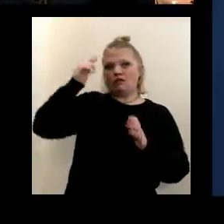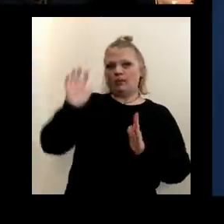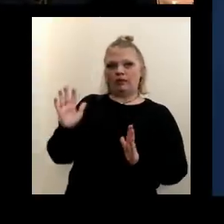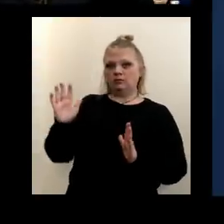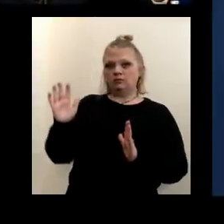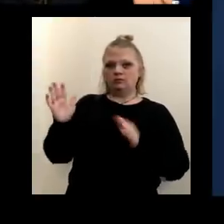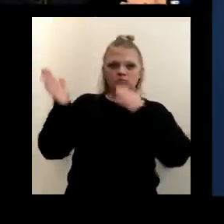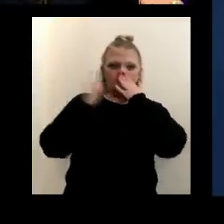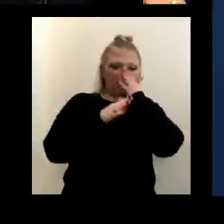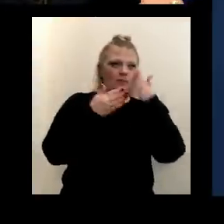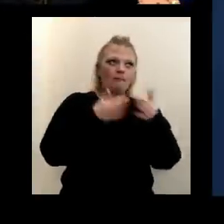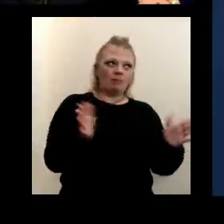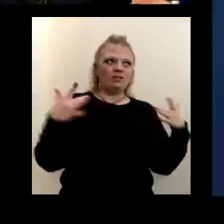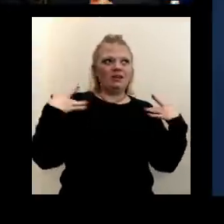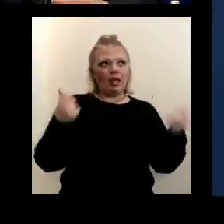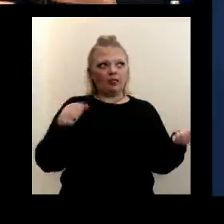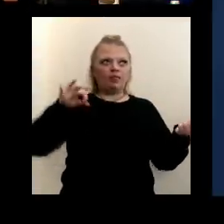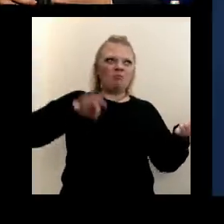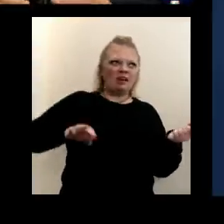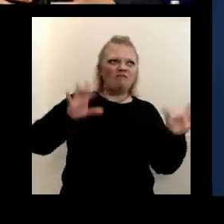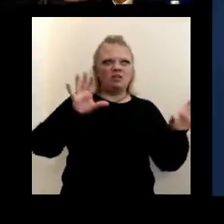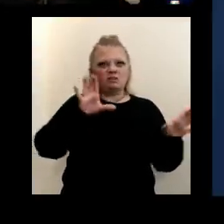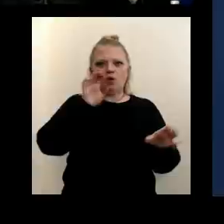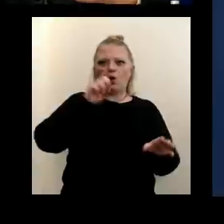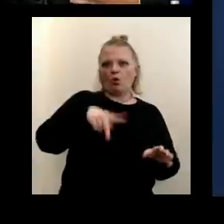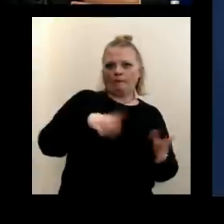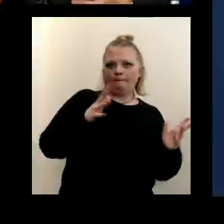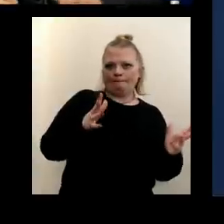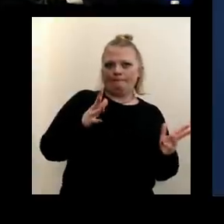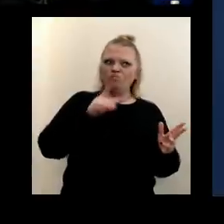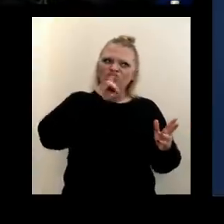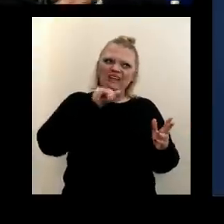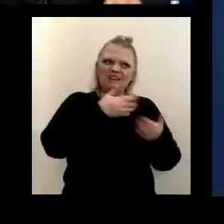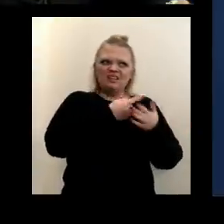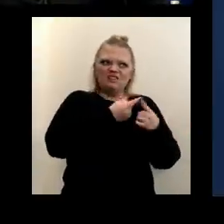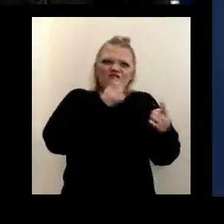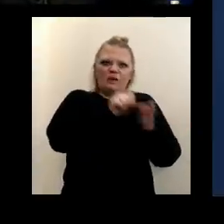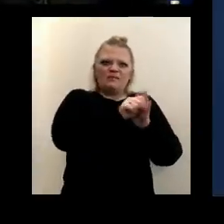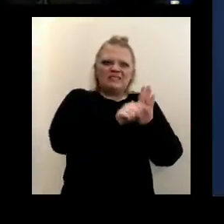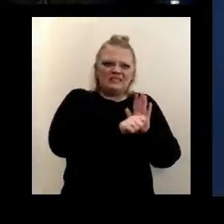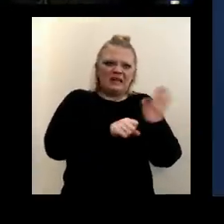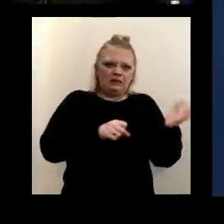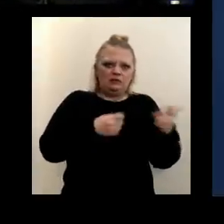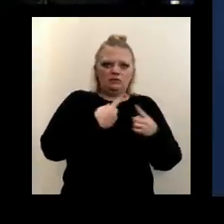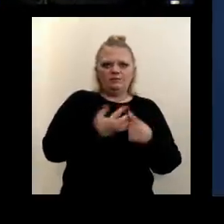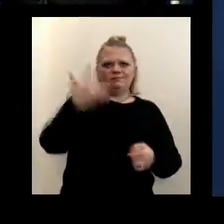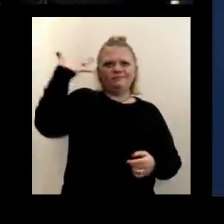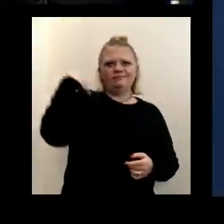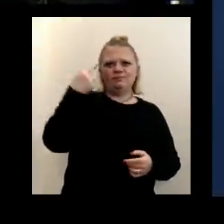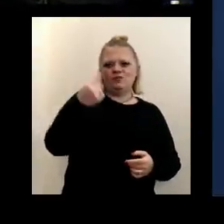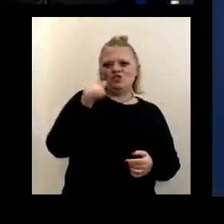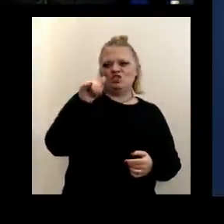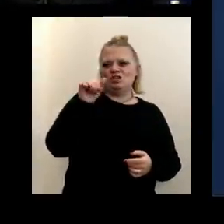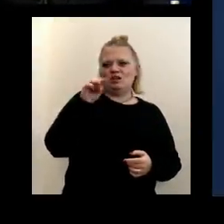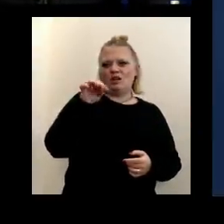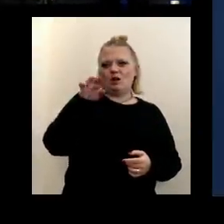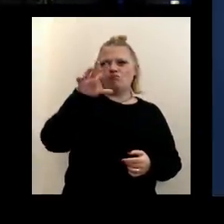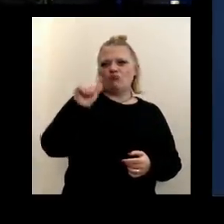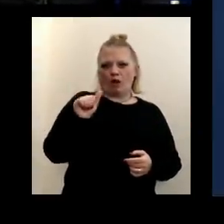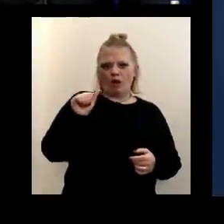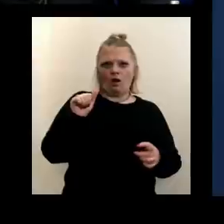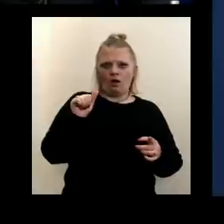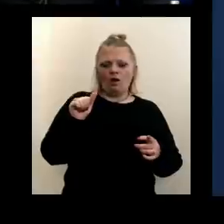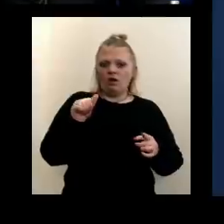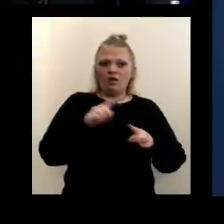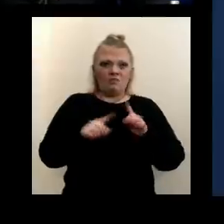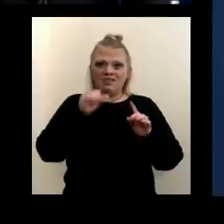corporation, public benefit corporation, which is actually an arm of the state. was spun off during the Giambra years, but that has not stopped us from doing the work